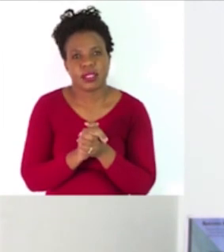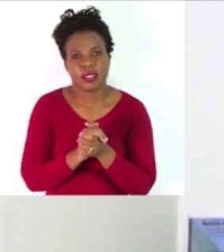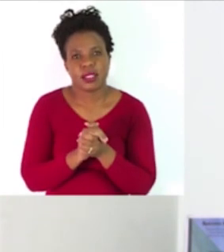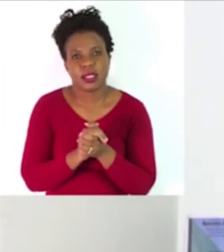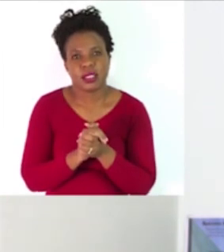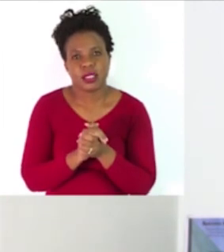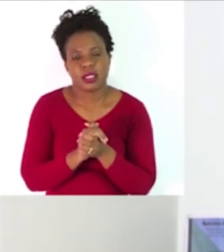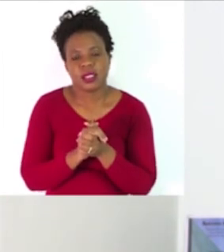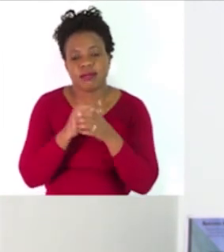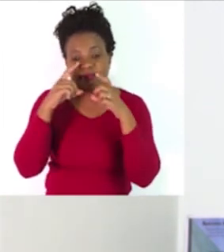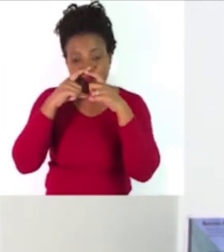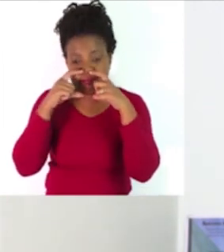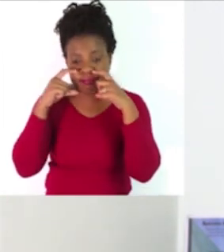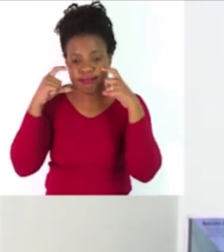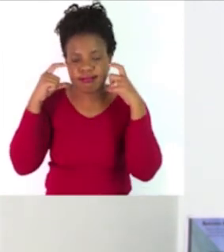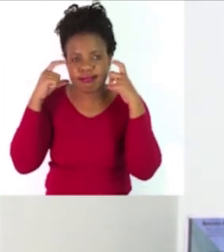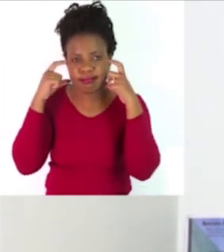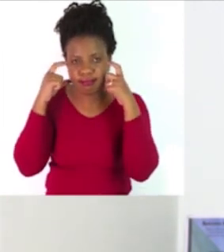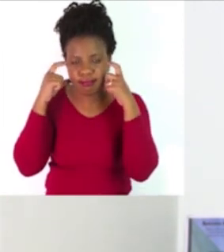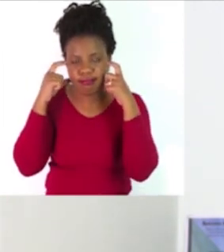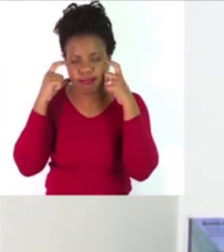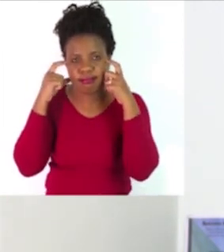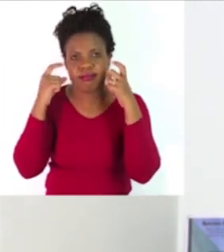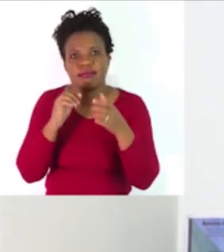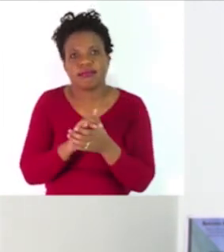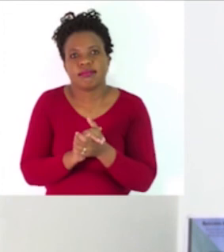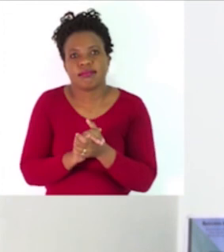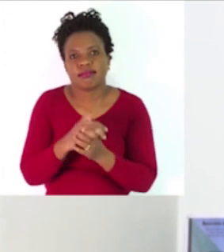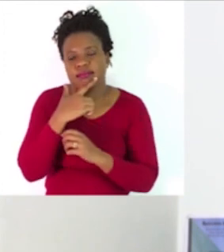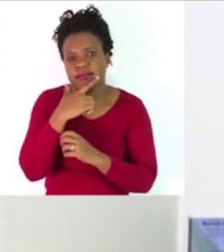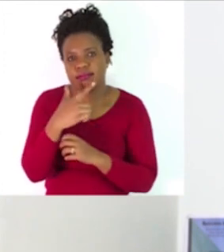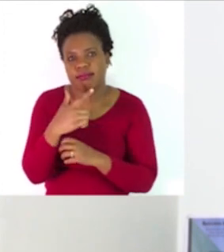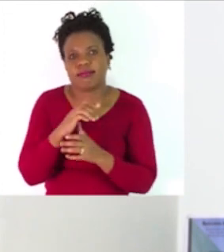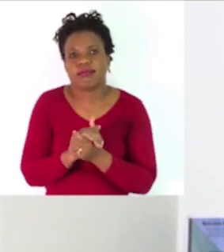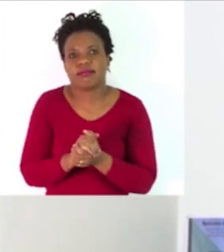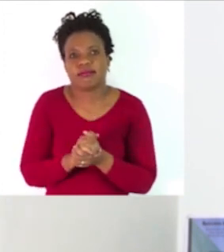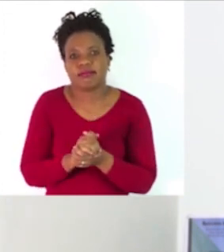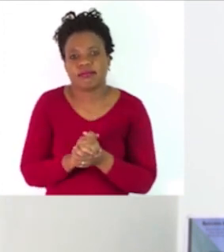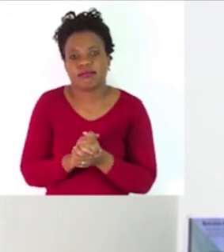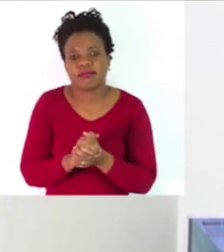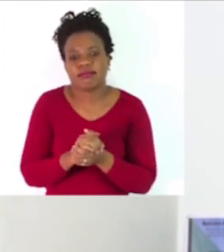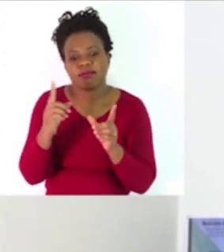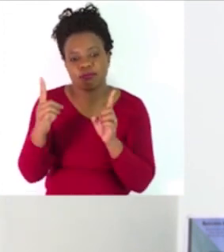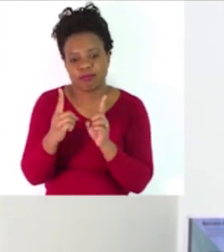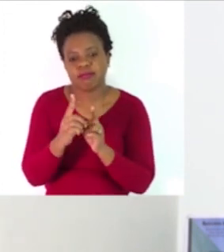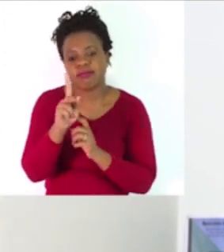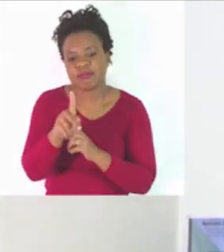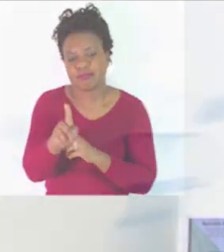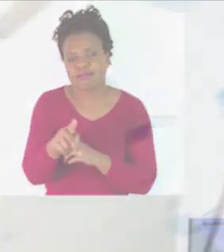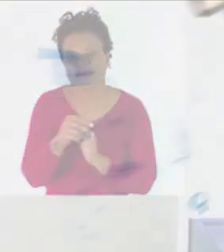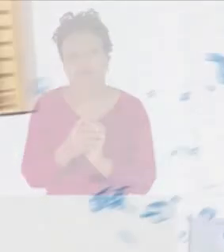your mask should be always on. Thank you very much. See you in the next lessons.